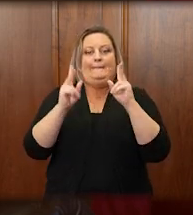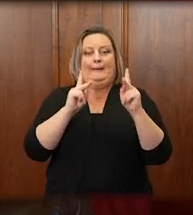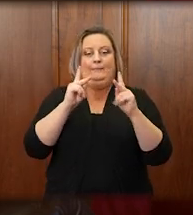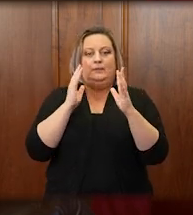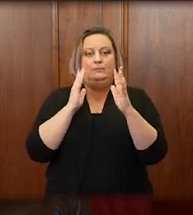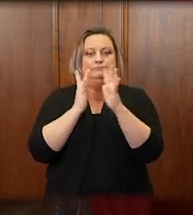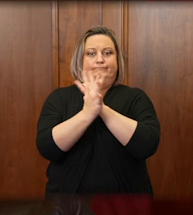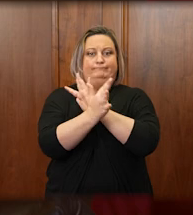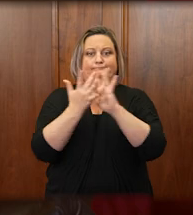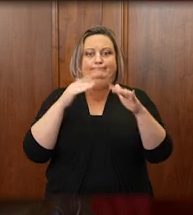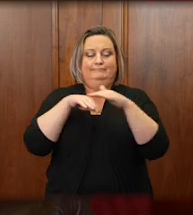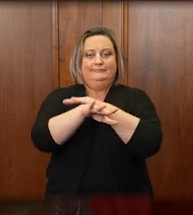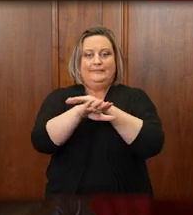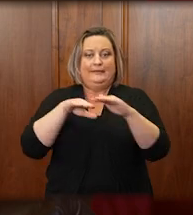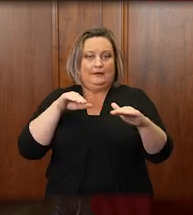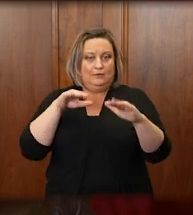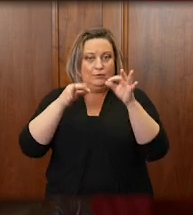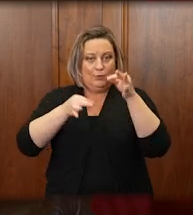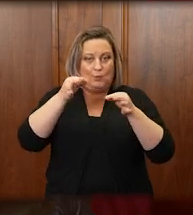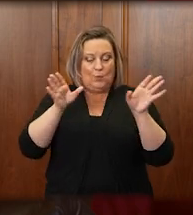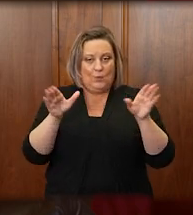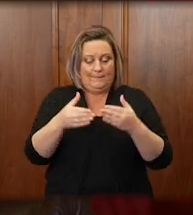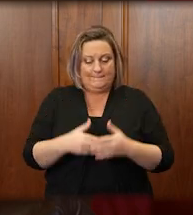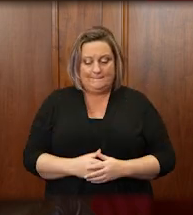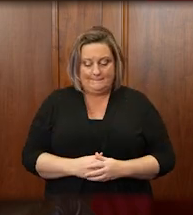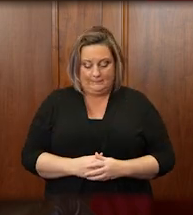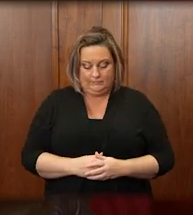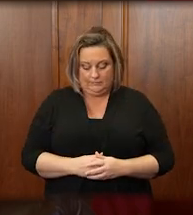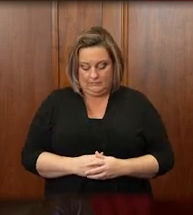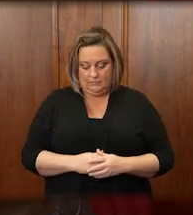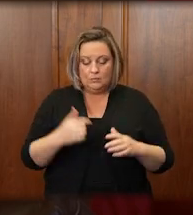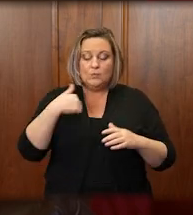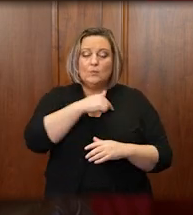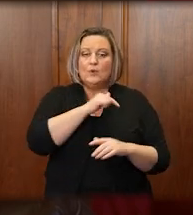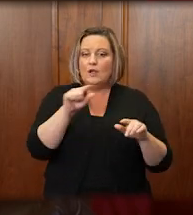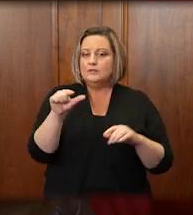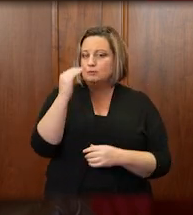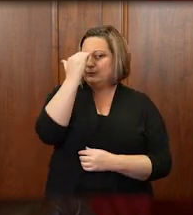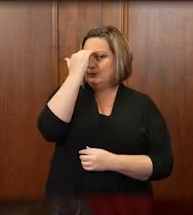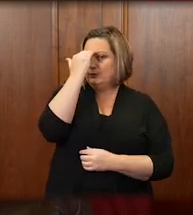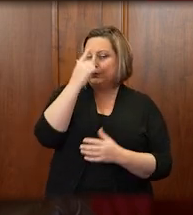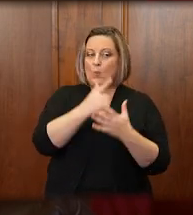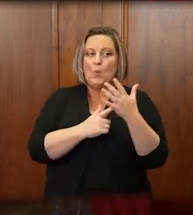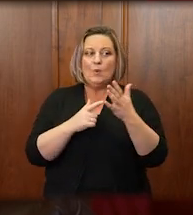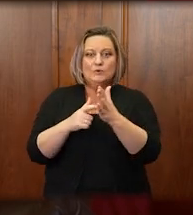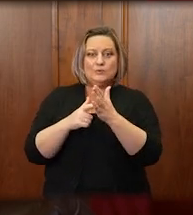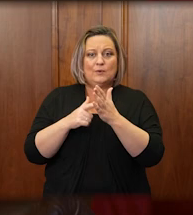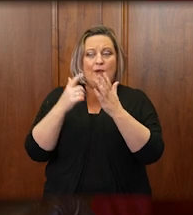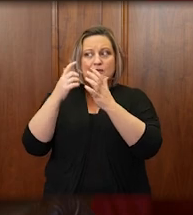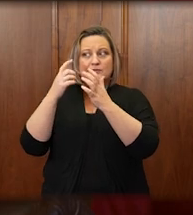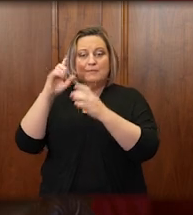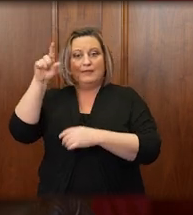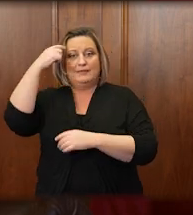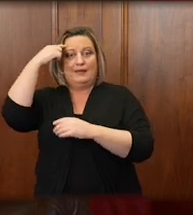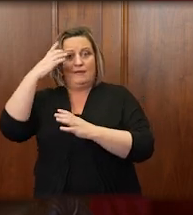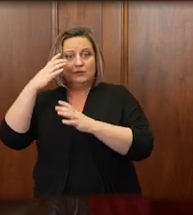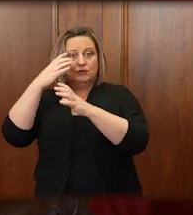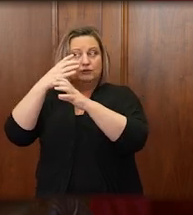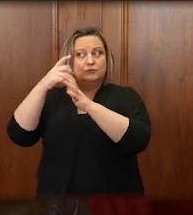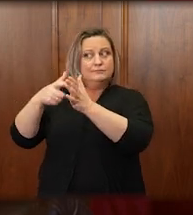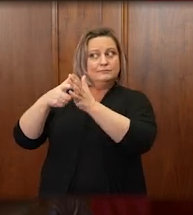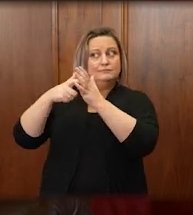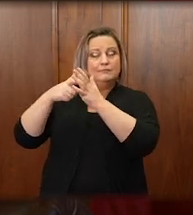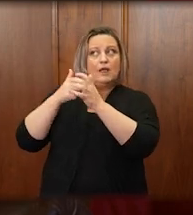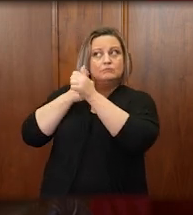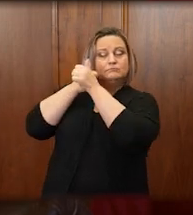the virus. We were also mindful of the measures required by the executive branch led by Governor Gordon and